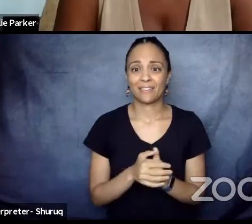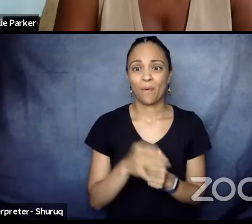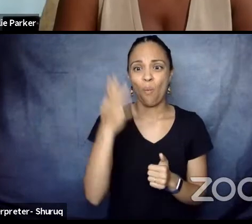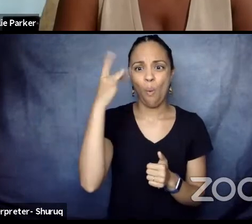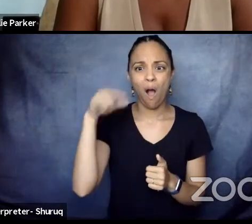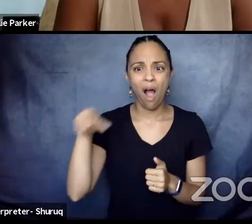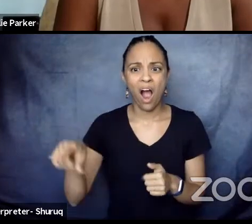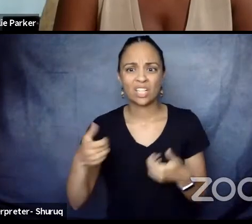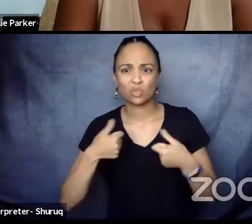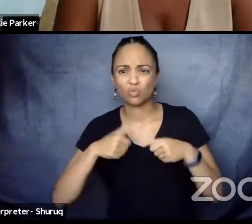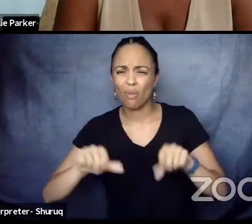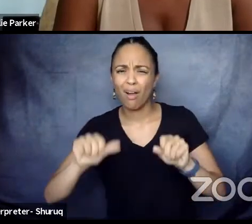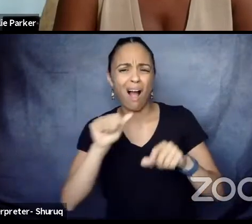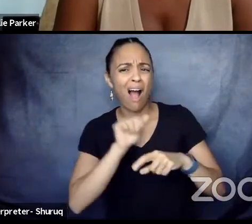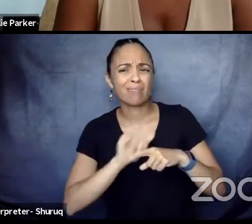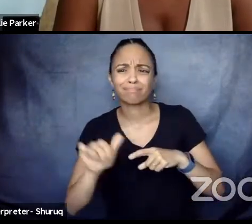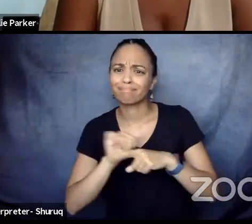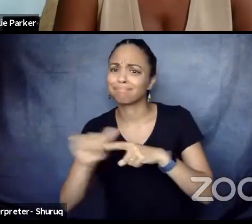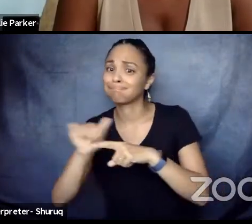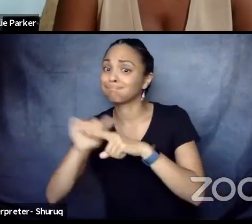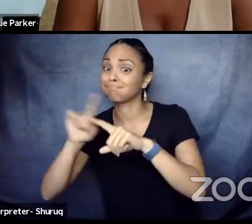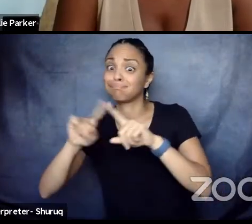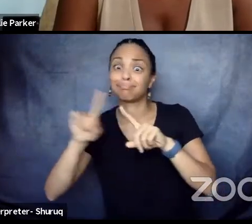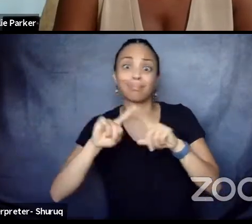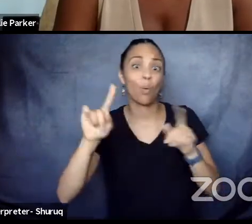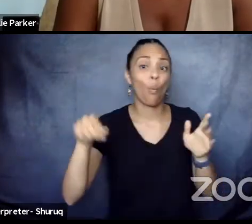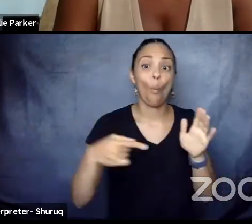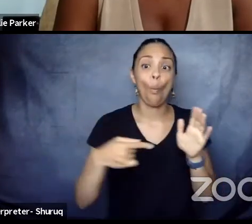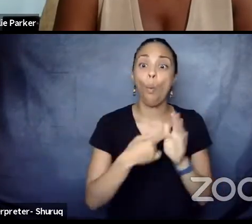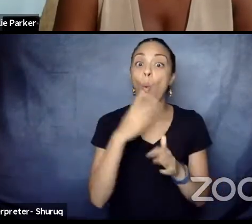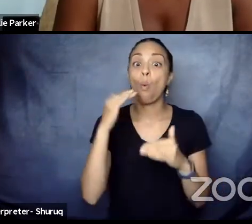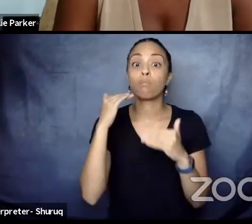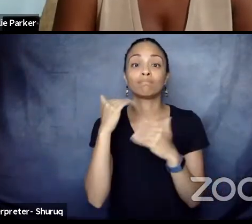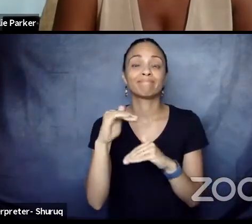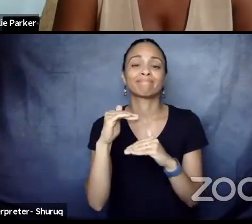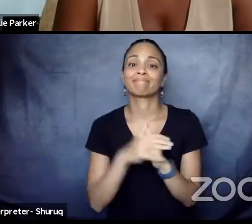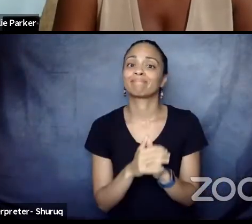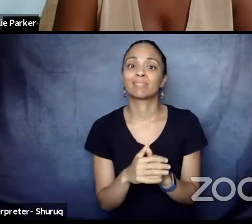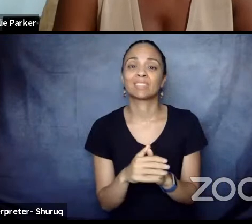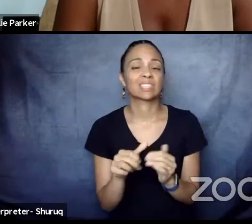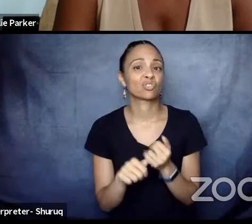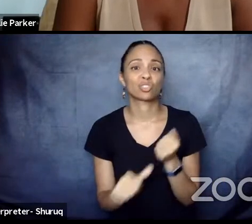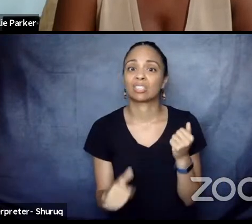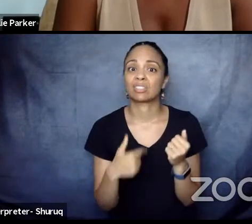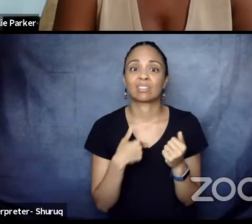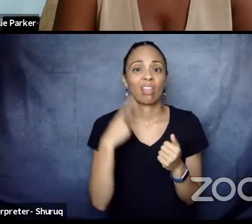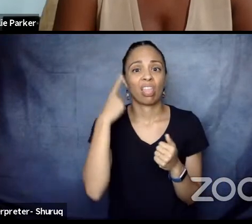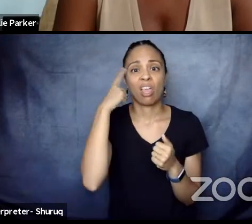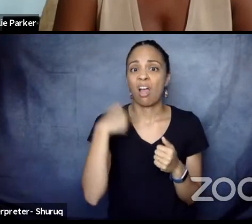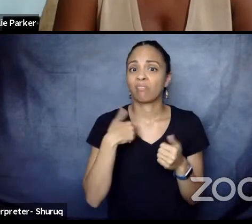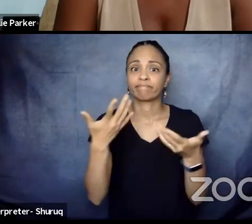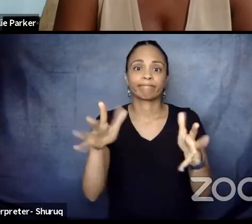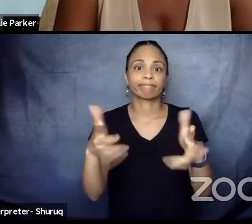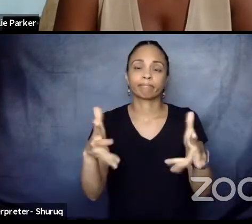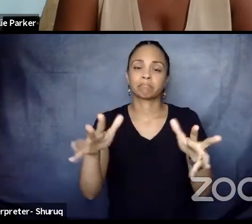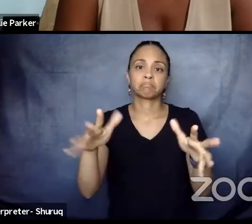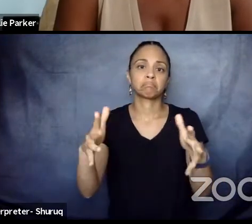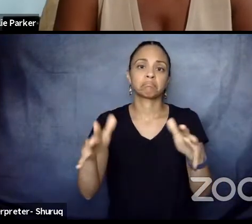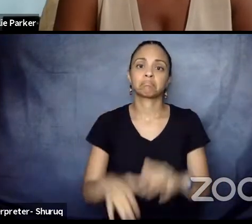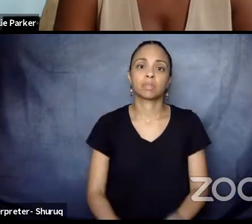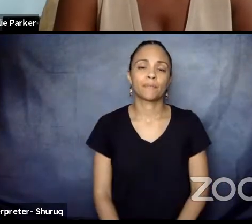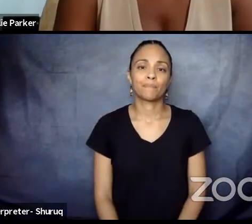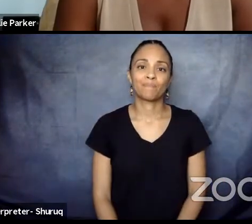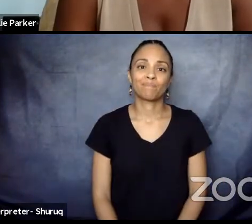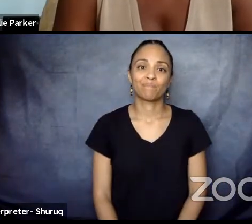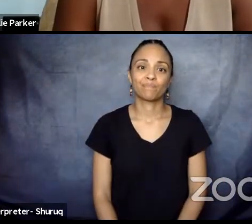I was like, because I'm done. I'm done. I'm done. I'm so done. I'm done. I'm done. So finding a space for